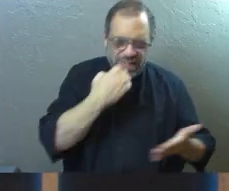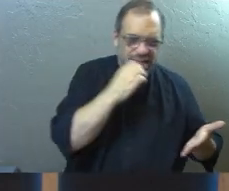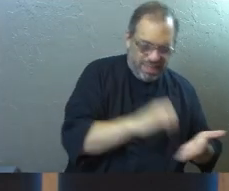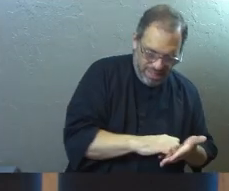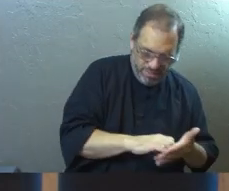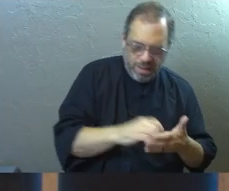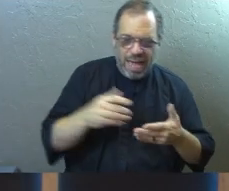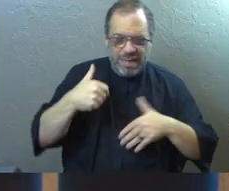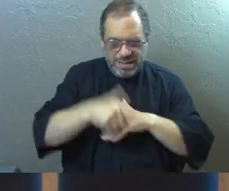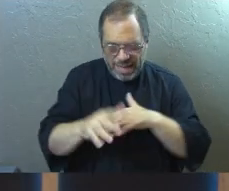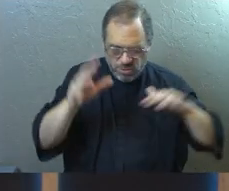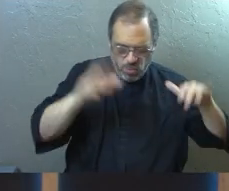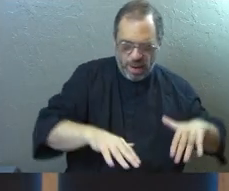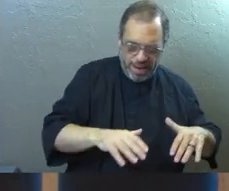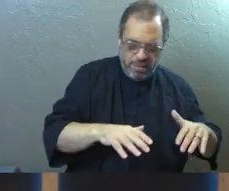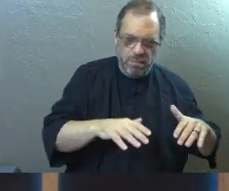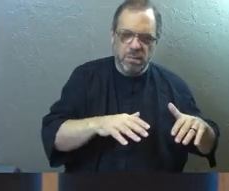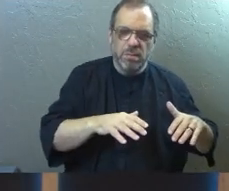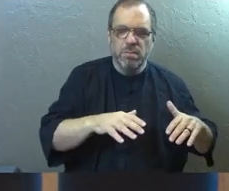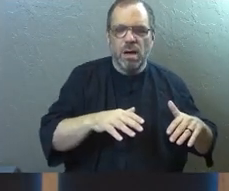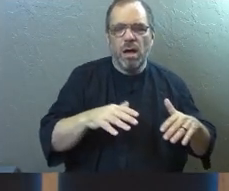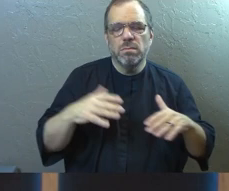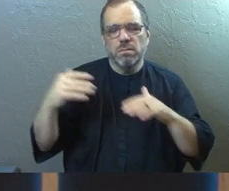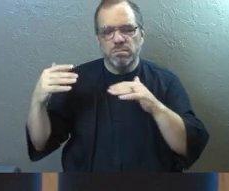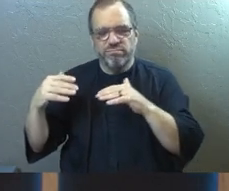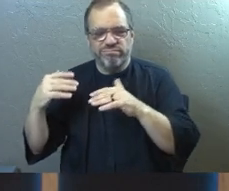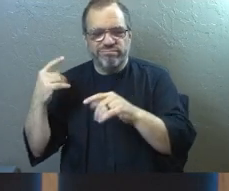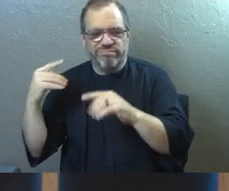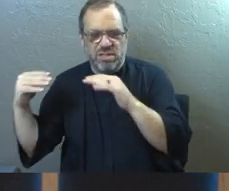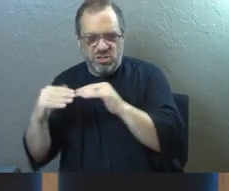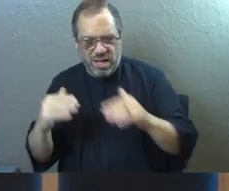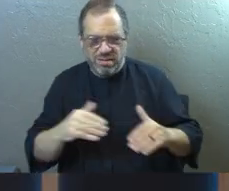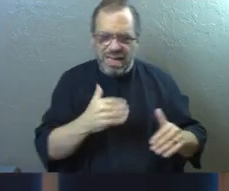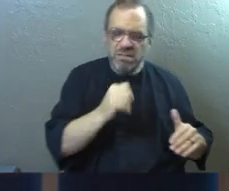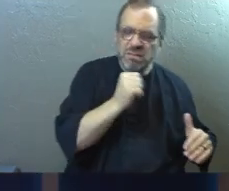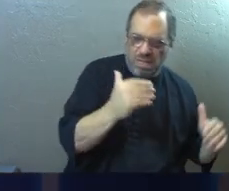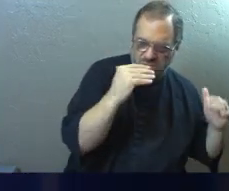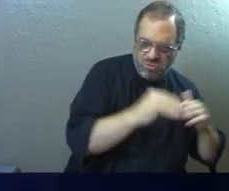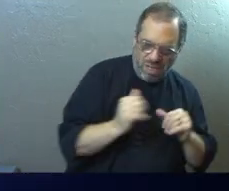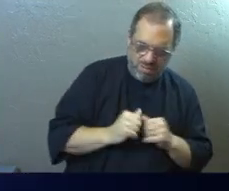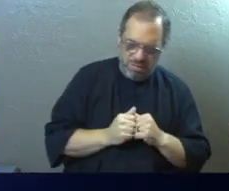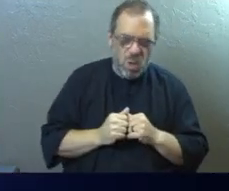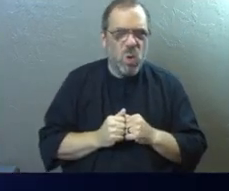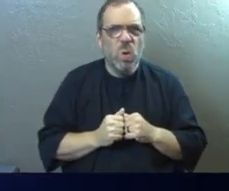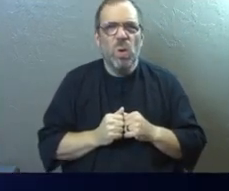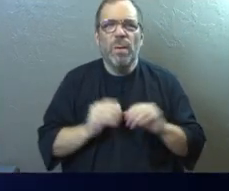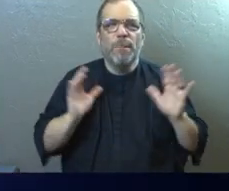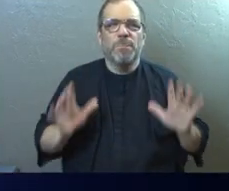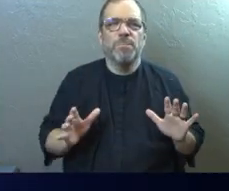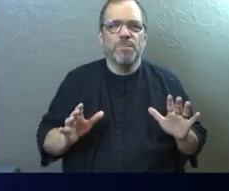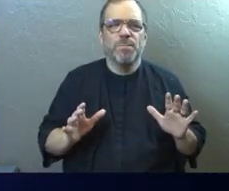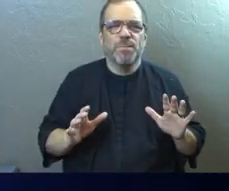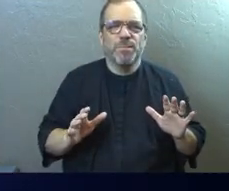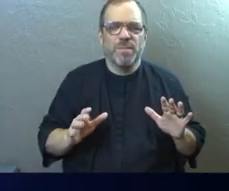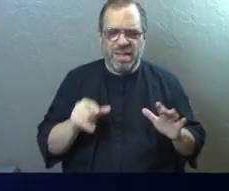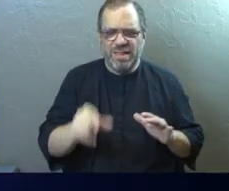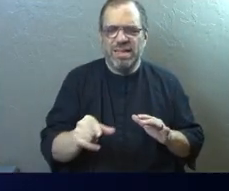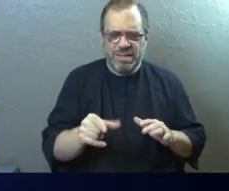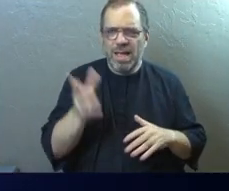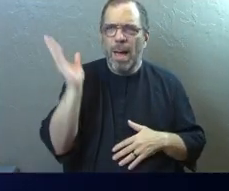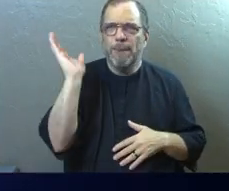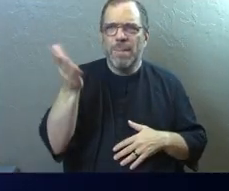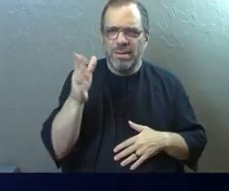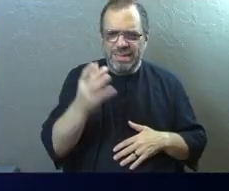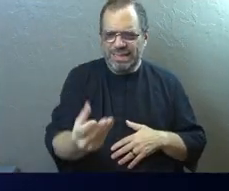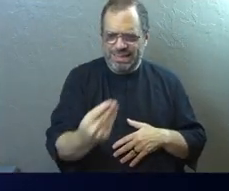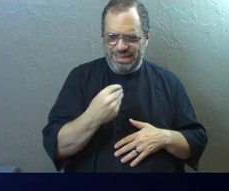rain on the just and the unjust alike. I think this is so massive because he here, as he closes it up,